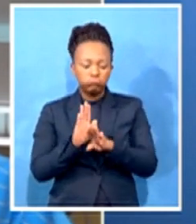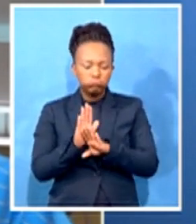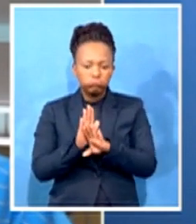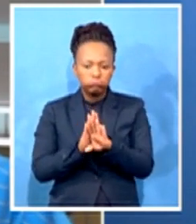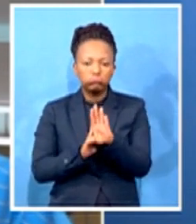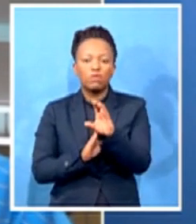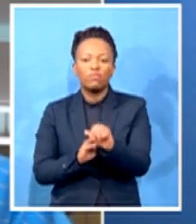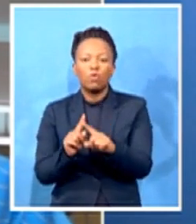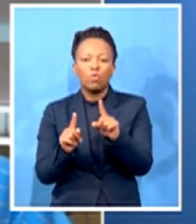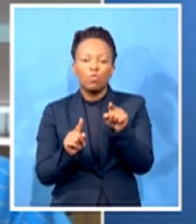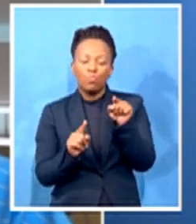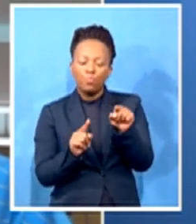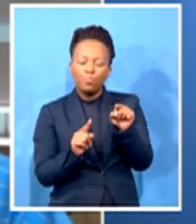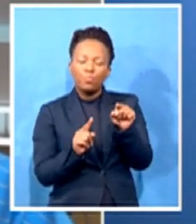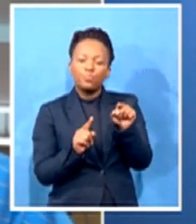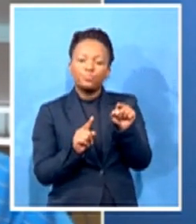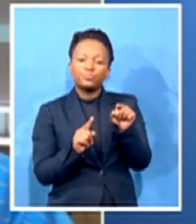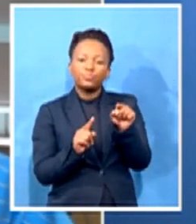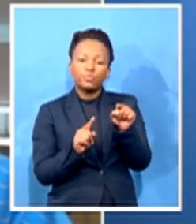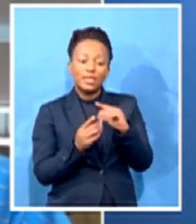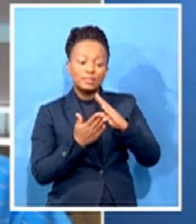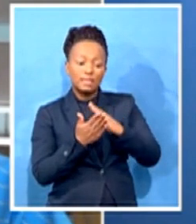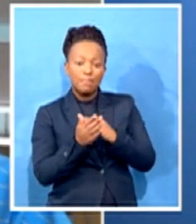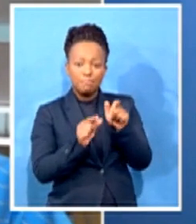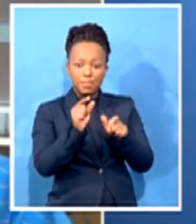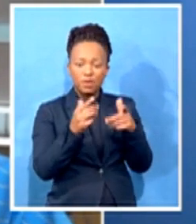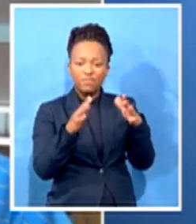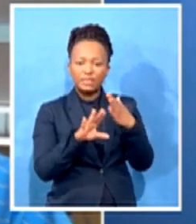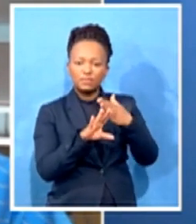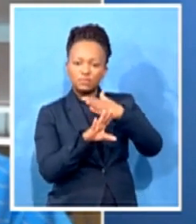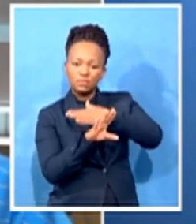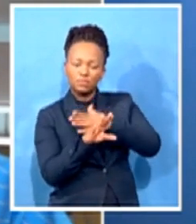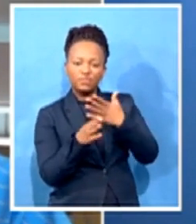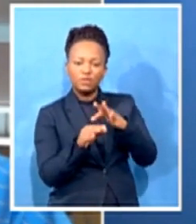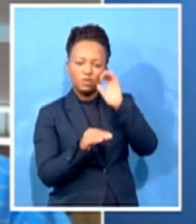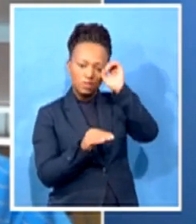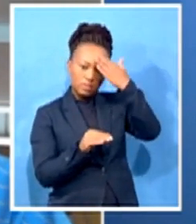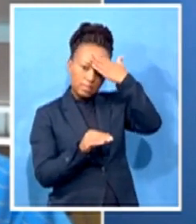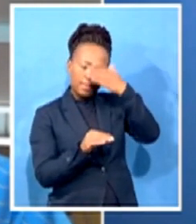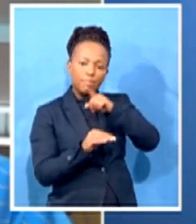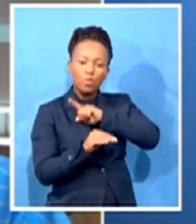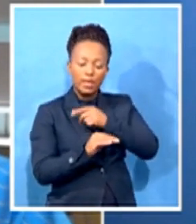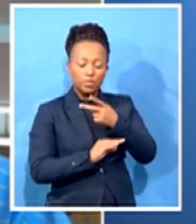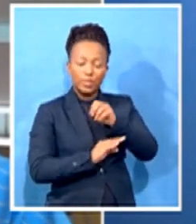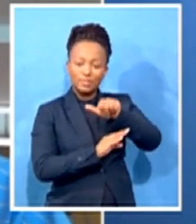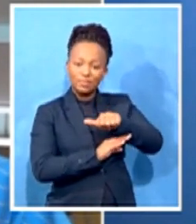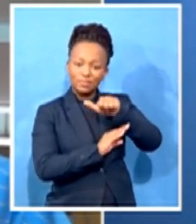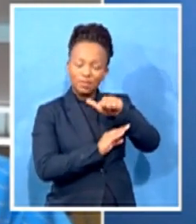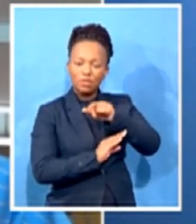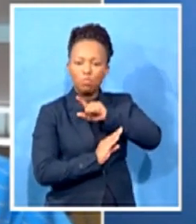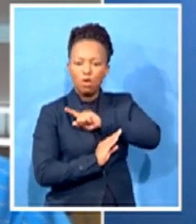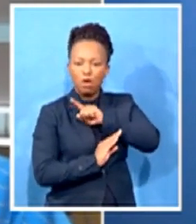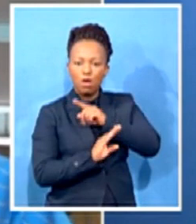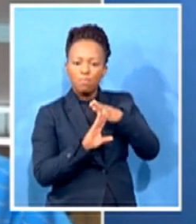those who who took a chance on Donald Trump in 2016 who had formally voted for Barack Obama.